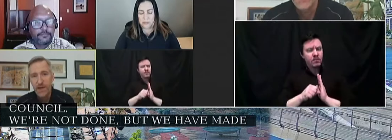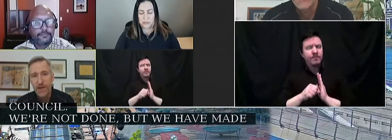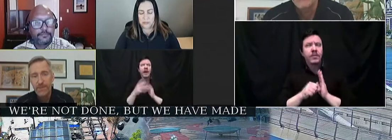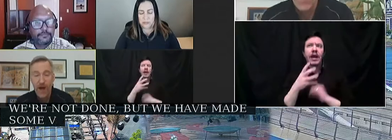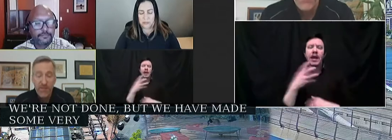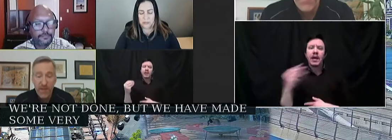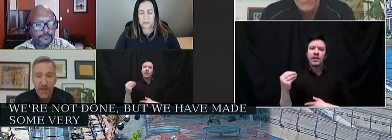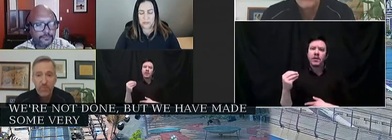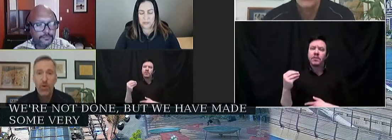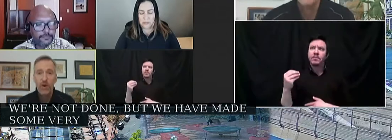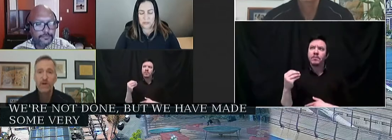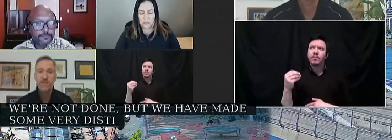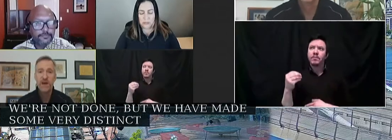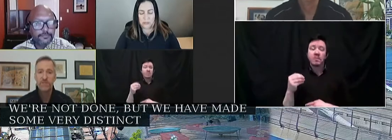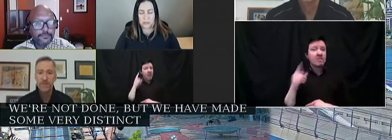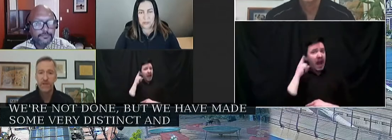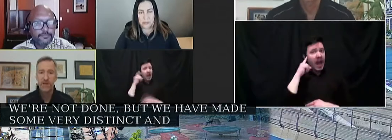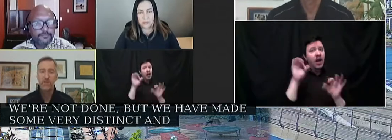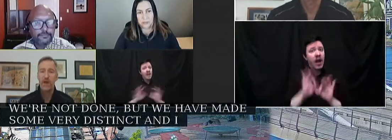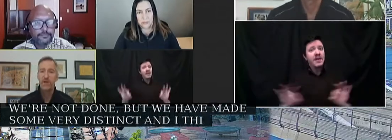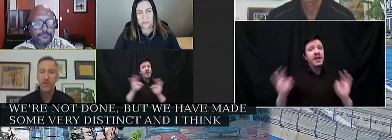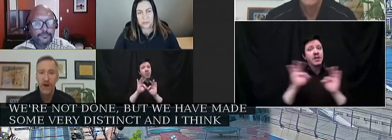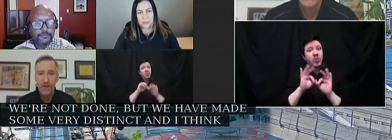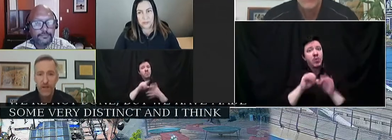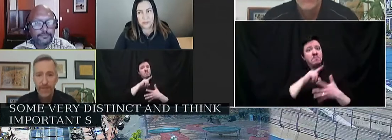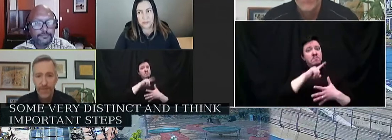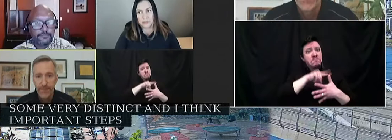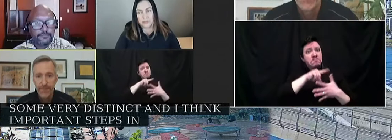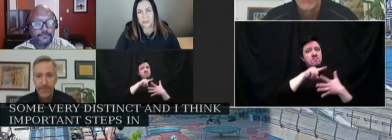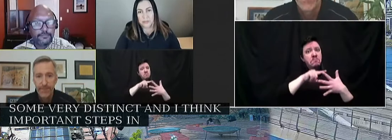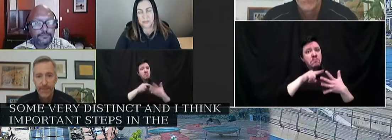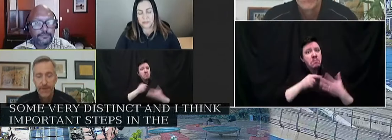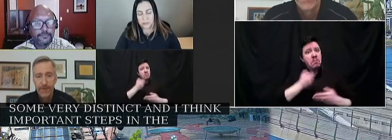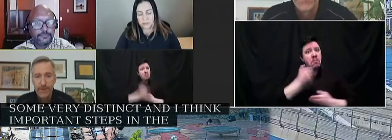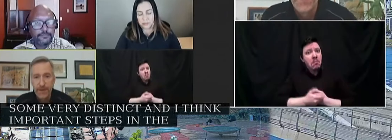and I think important steps in the right direction.